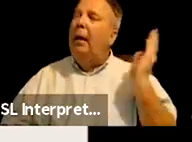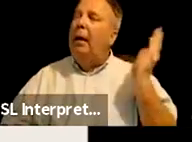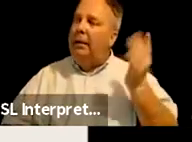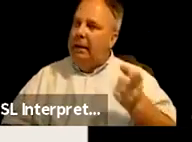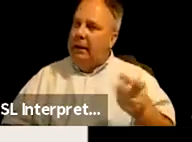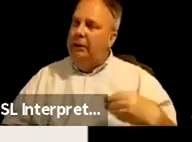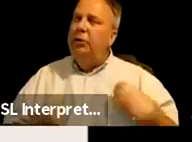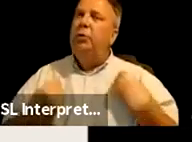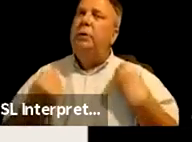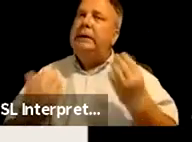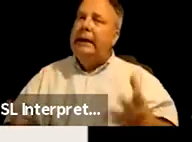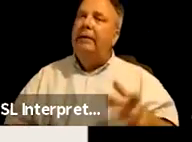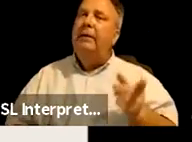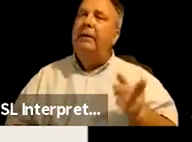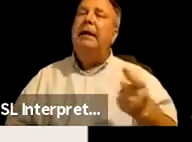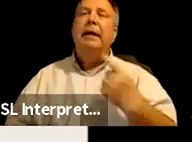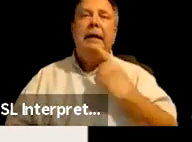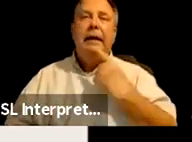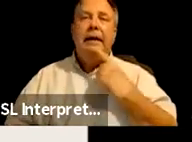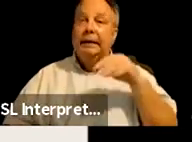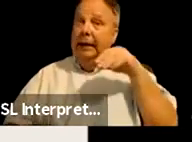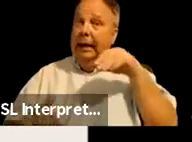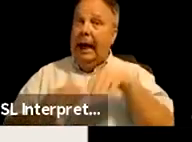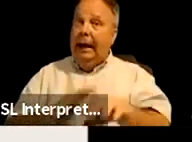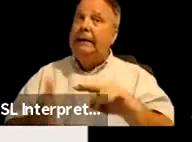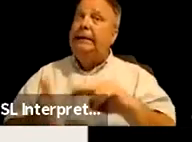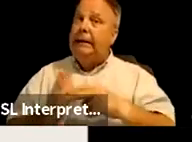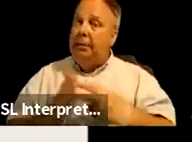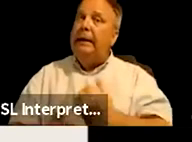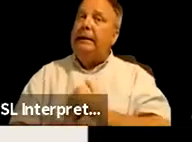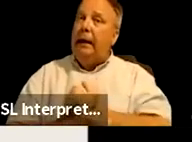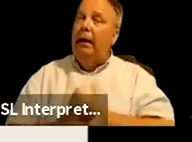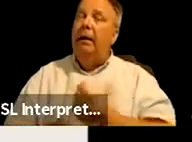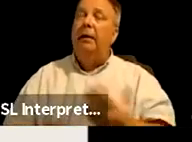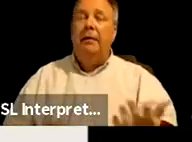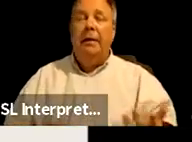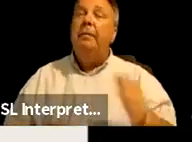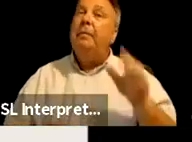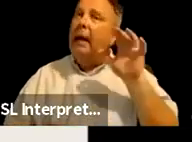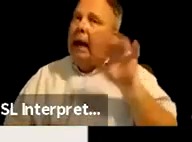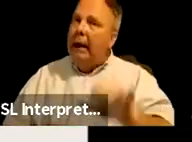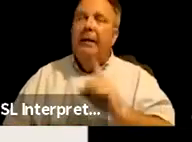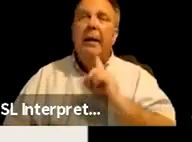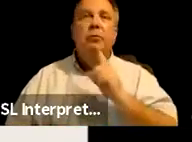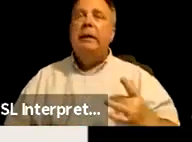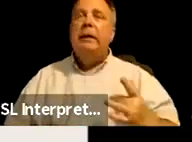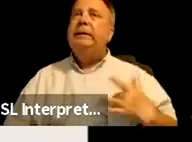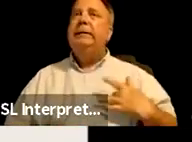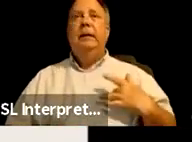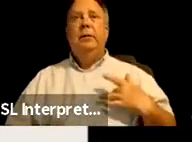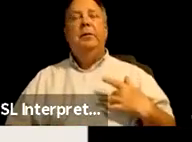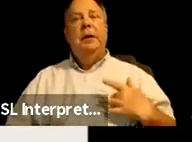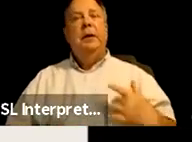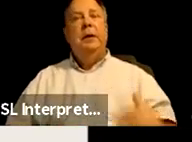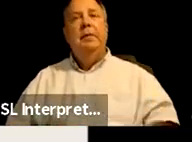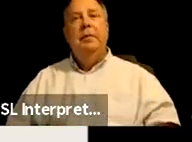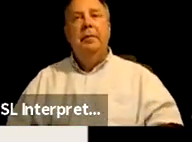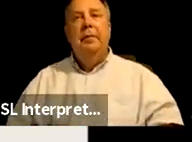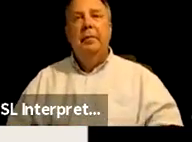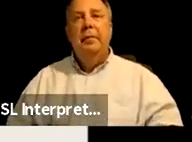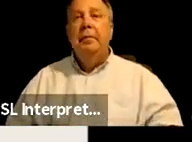were giving, they said access is love. And that's always really stayed with me. Um,